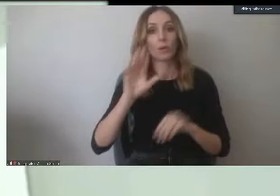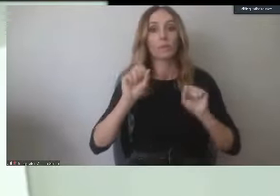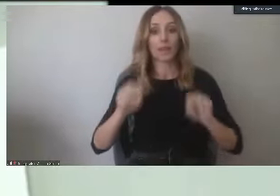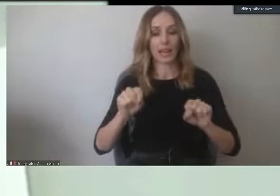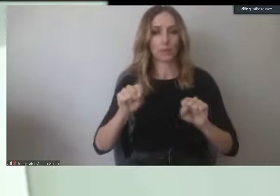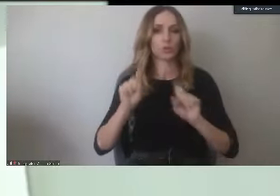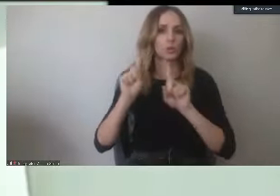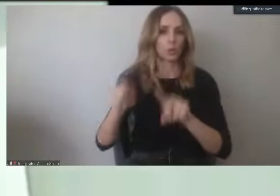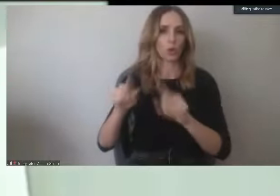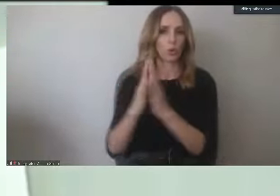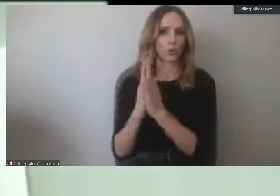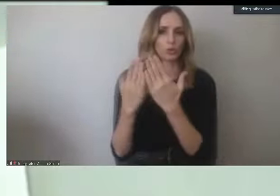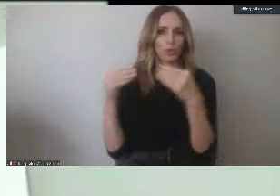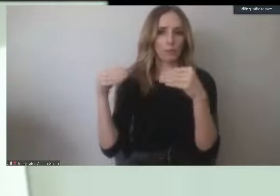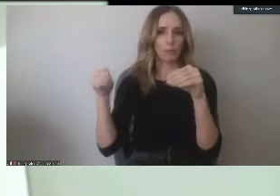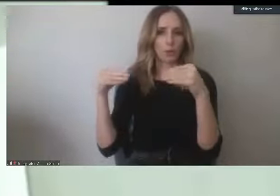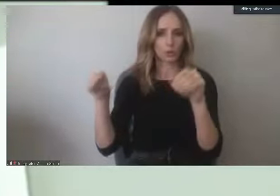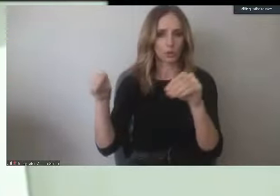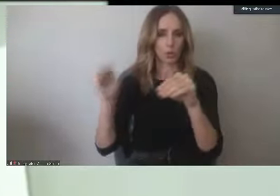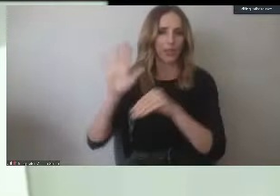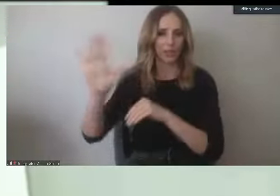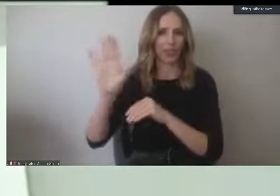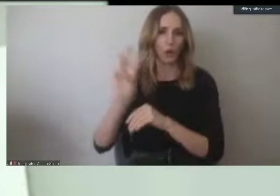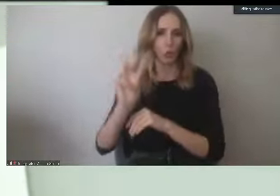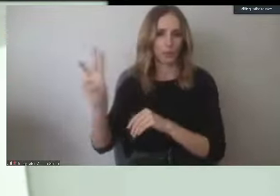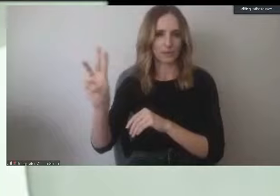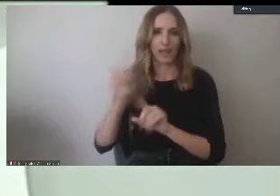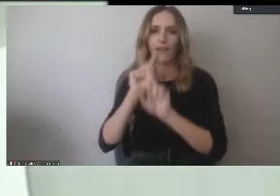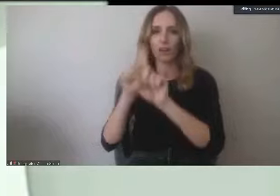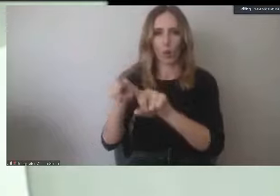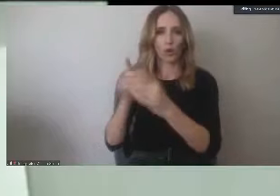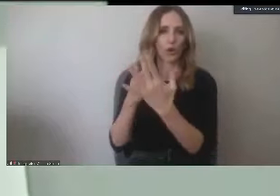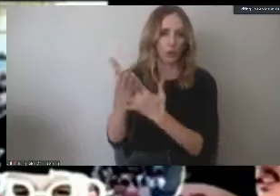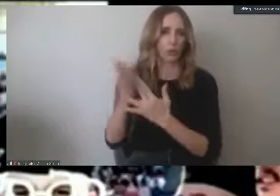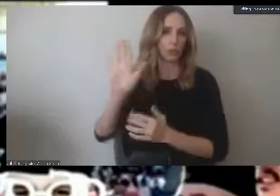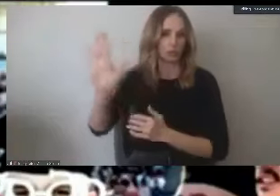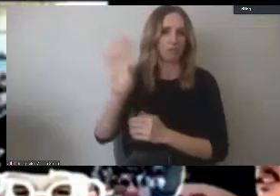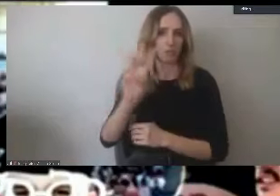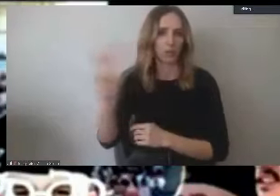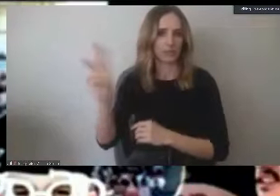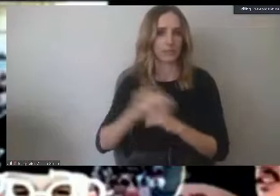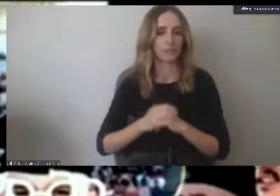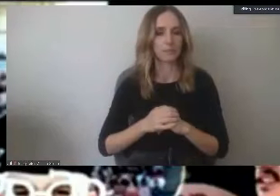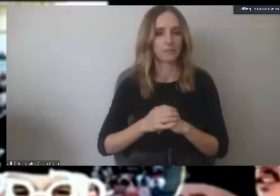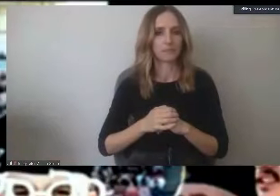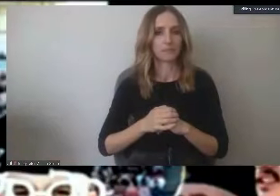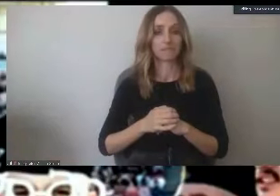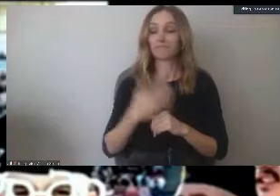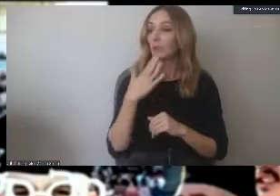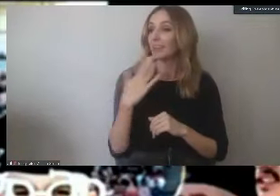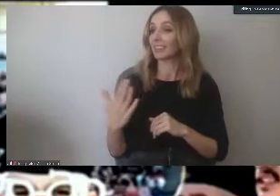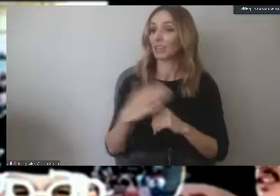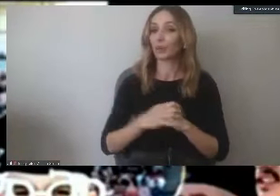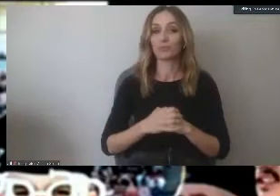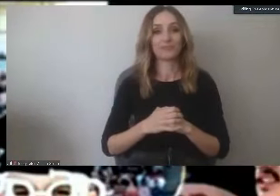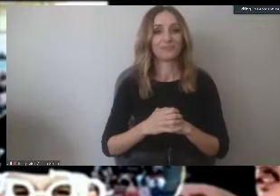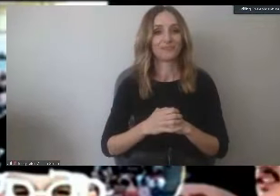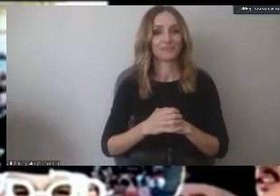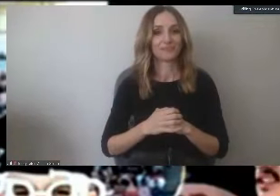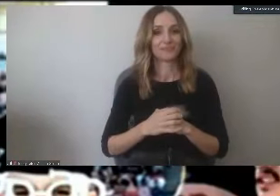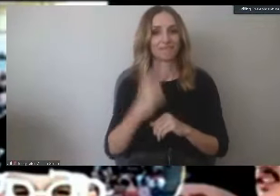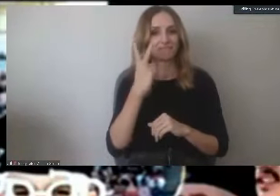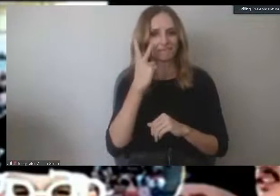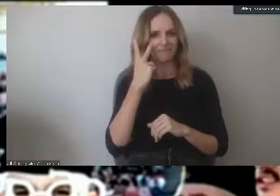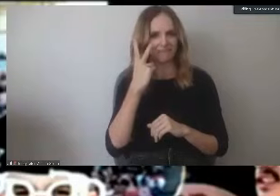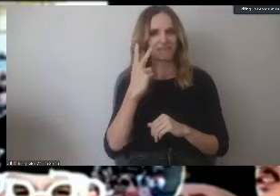visit the bookstore's website and order your regalia. Thank you. Okay, let's see. We've got